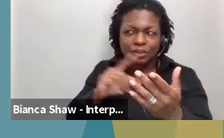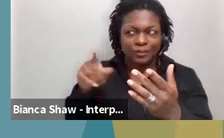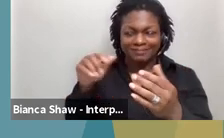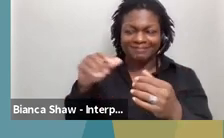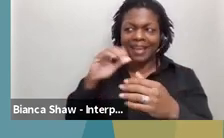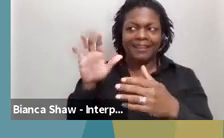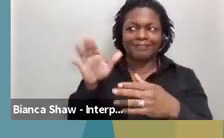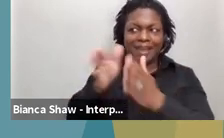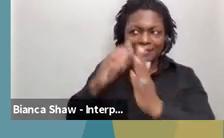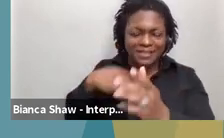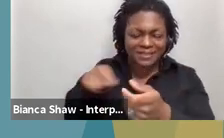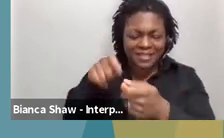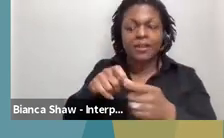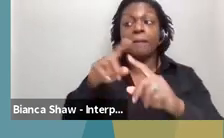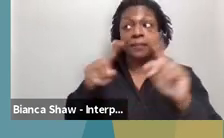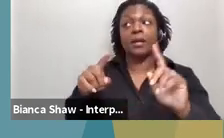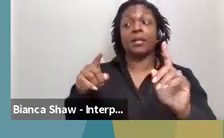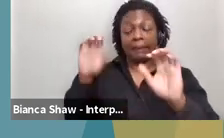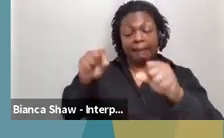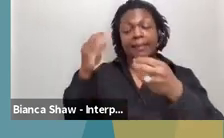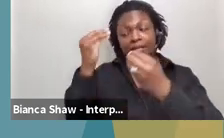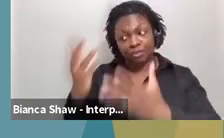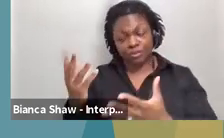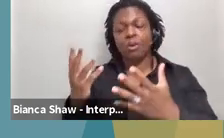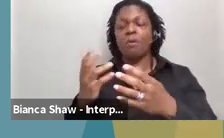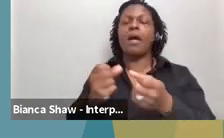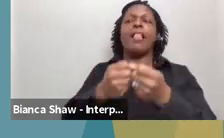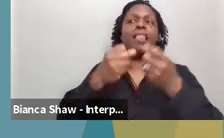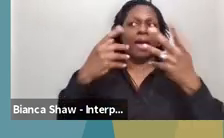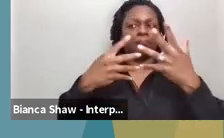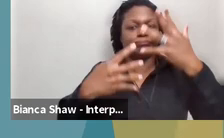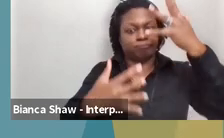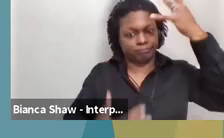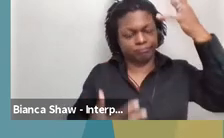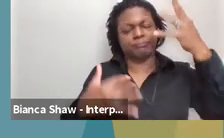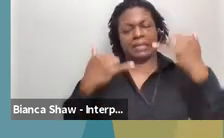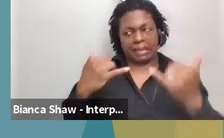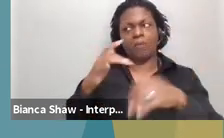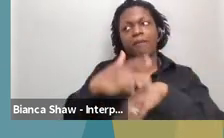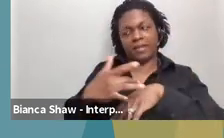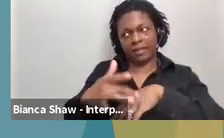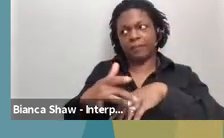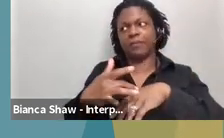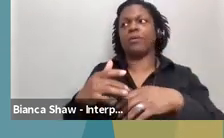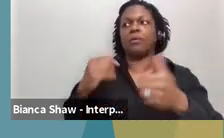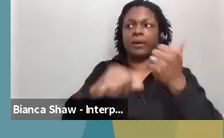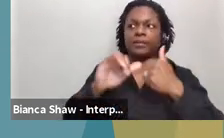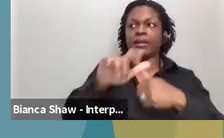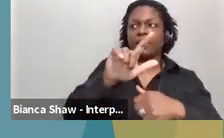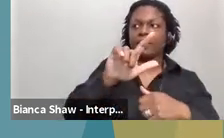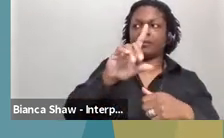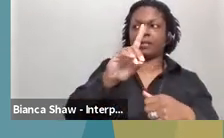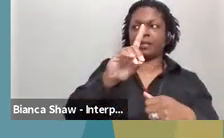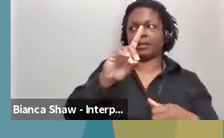have a lot of programming that is occurring at the community level through the LGE, through our behavioral health providers in the